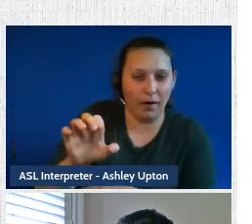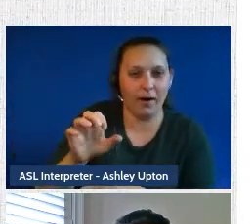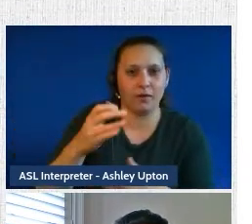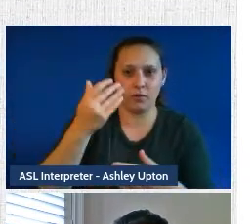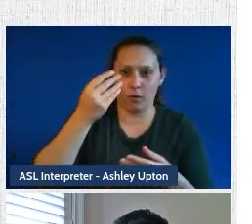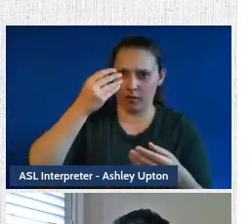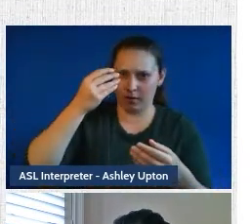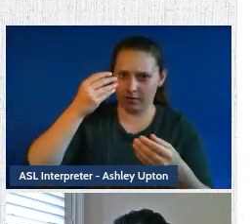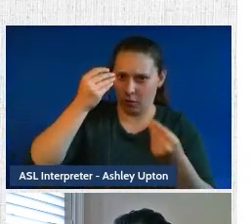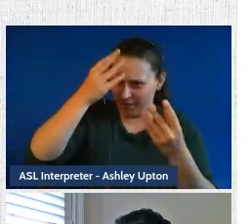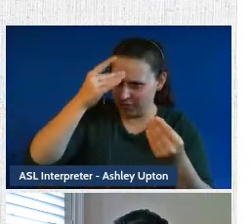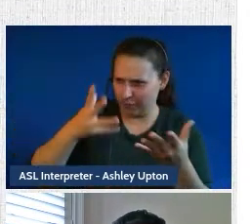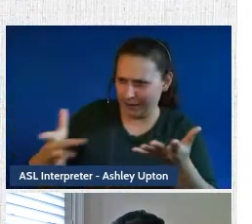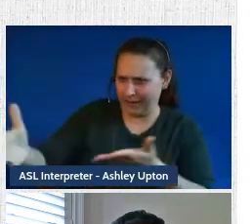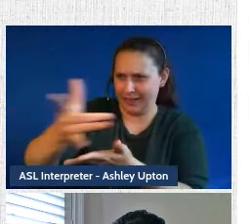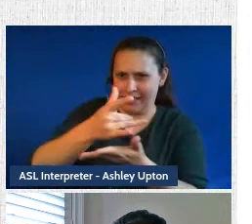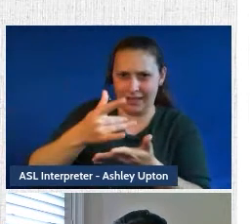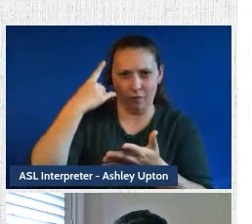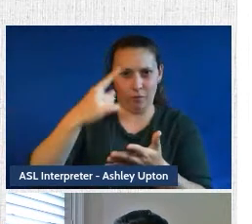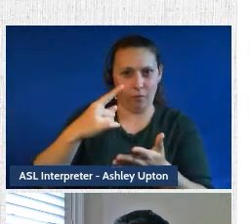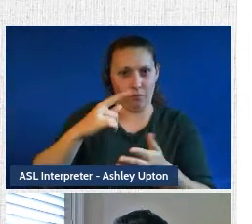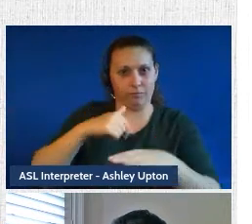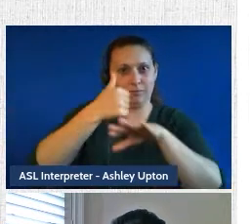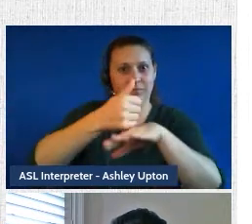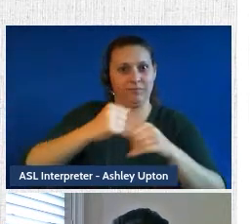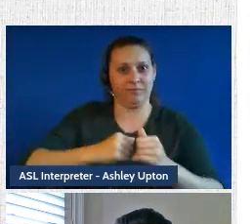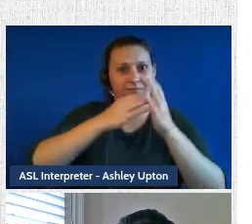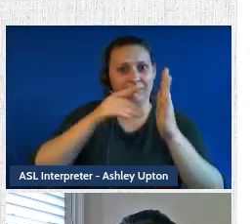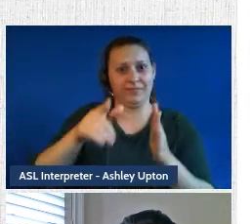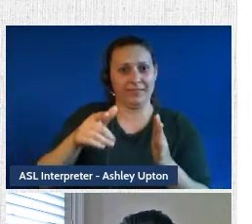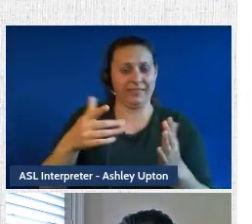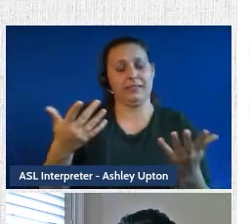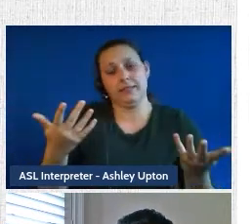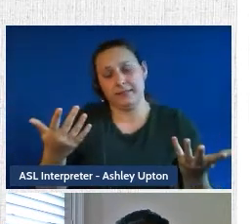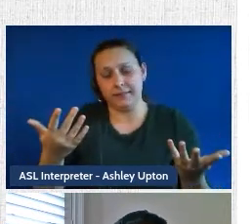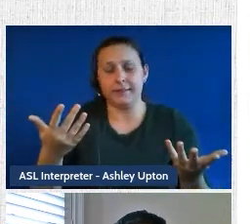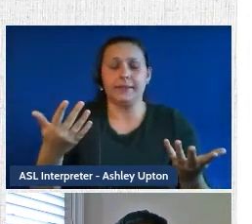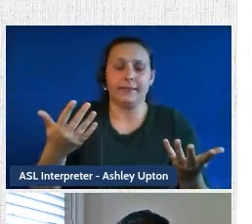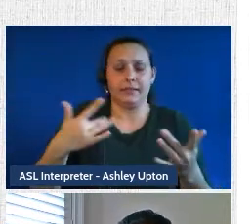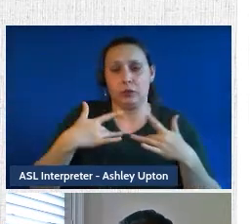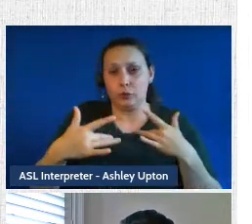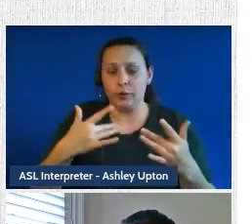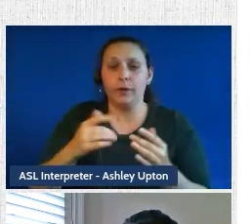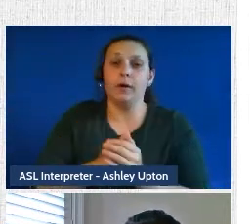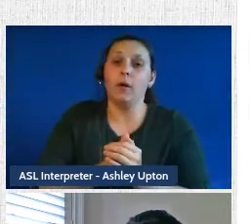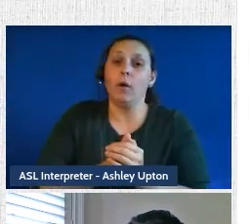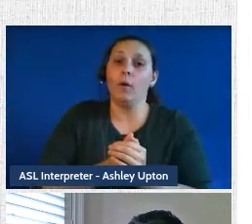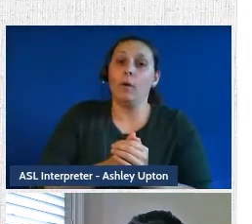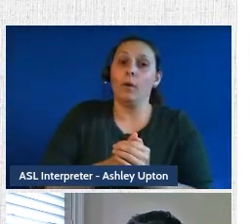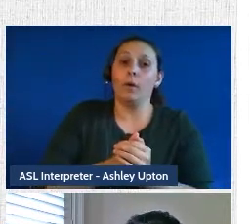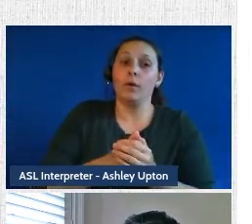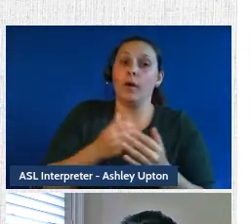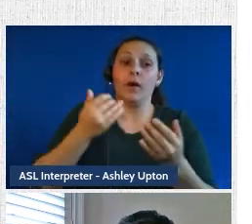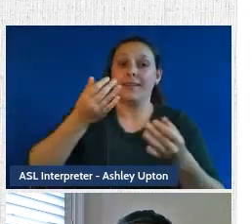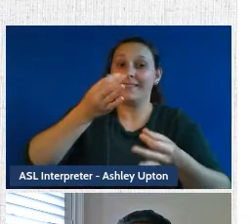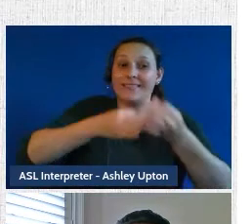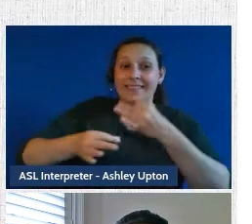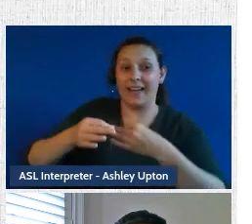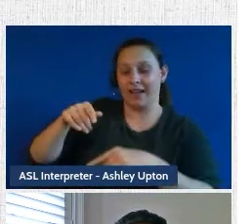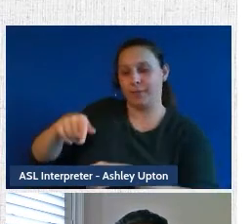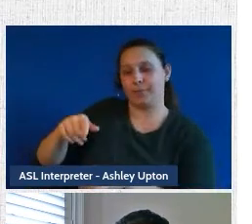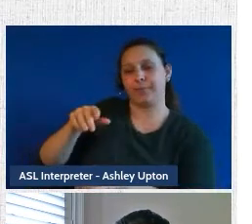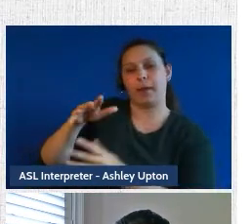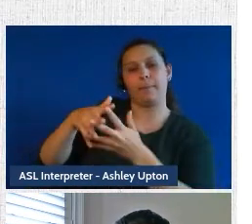actually train a model like this is a natural concern. You know, moving forward, what we actually ended up doing was we use an American data set that had